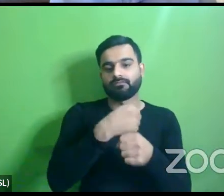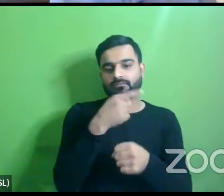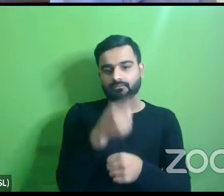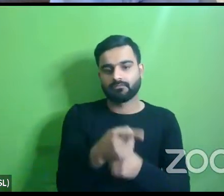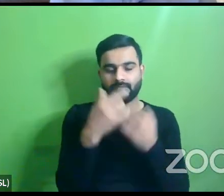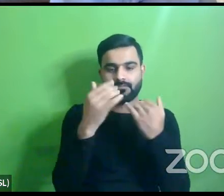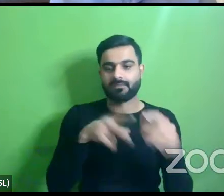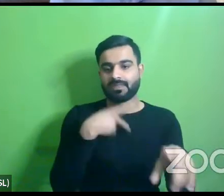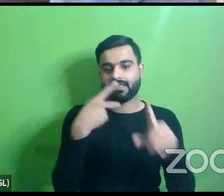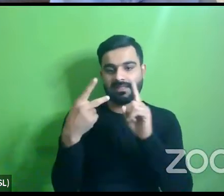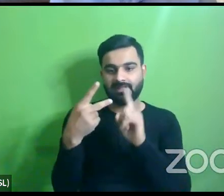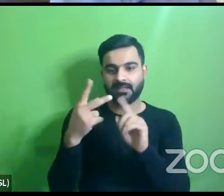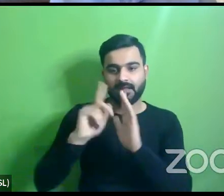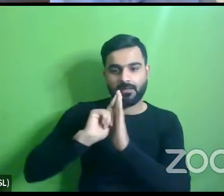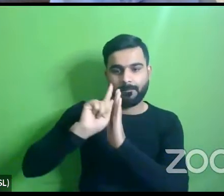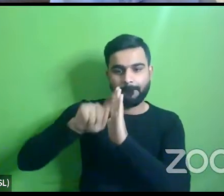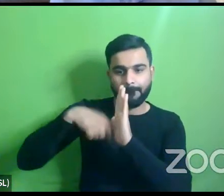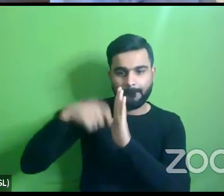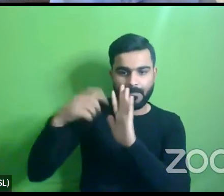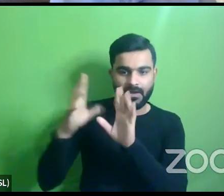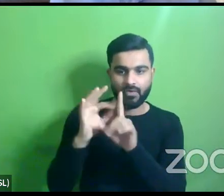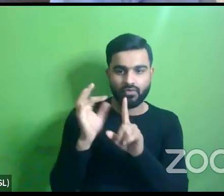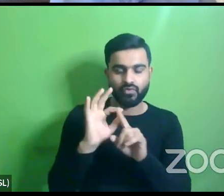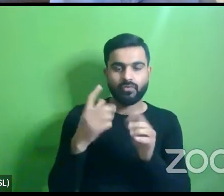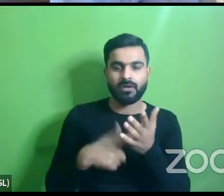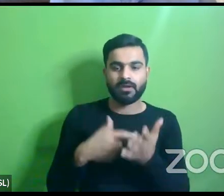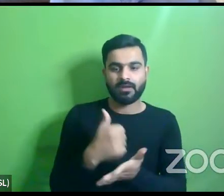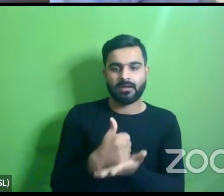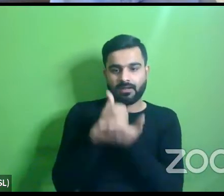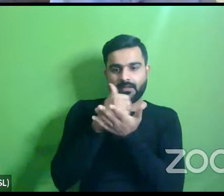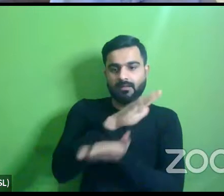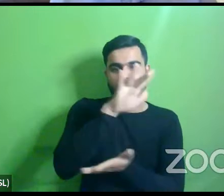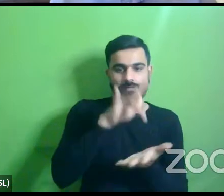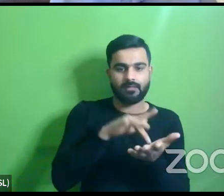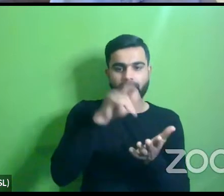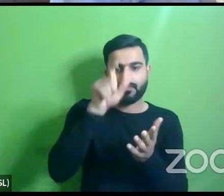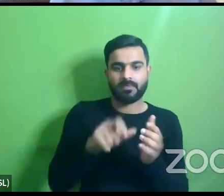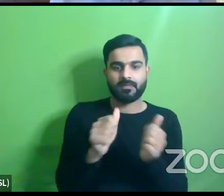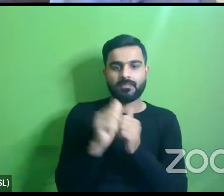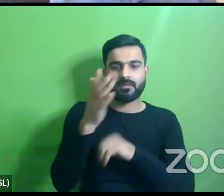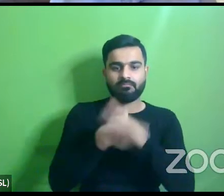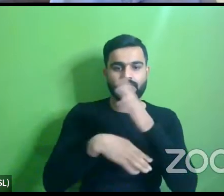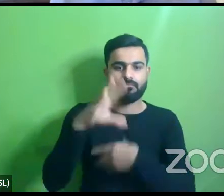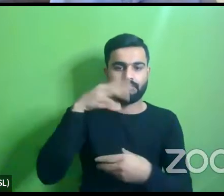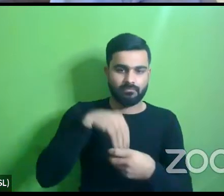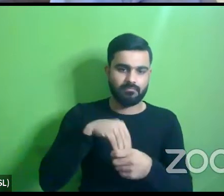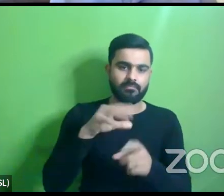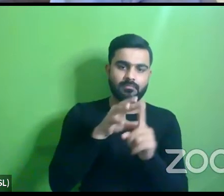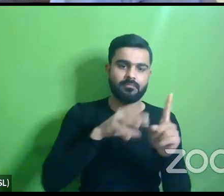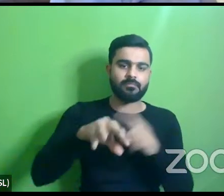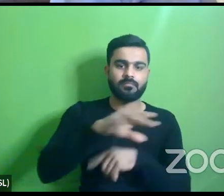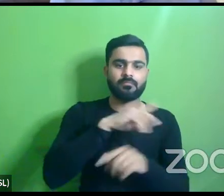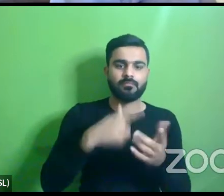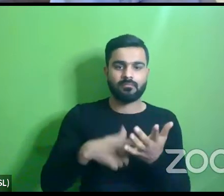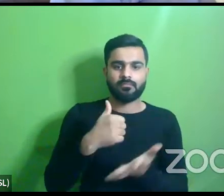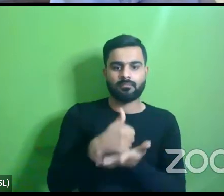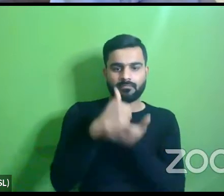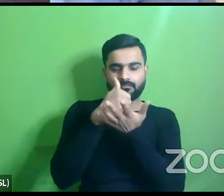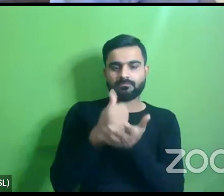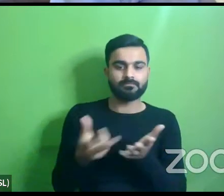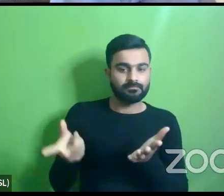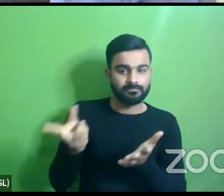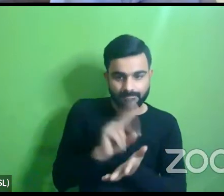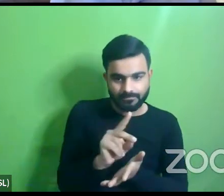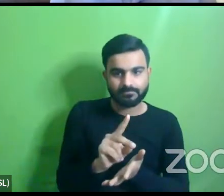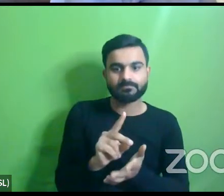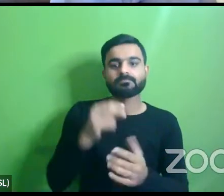in the second project that we are doing it's a rehabilitation uh center for persons with disabilities it's the district disability rehabilitation center again you